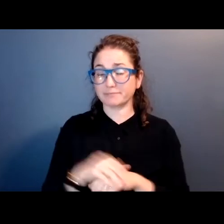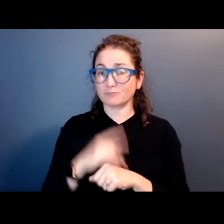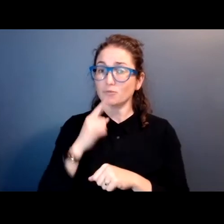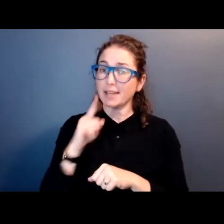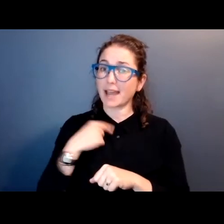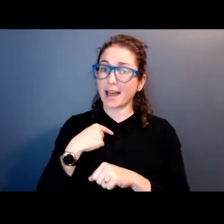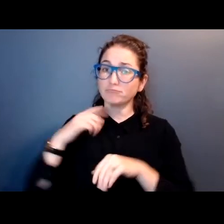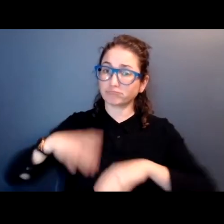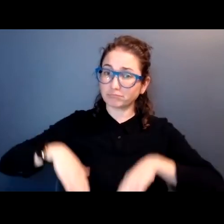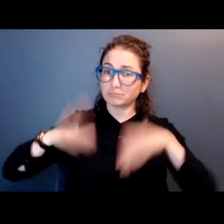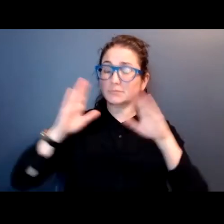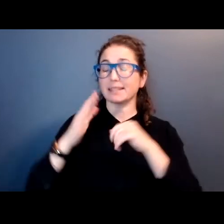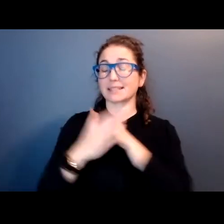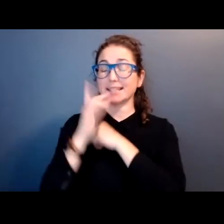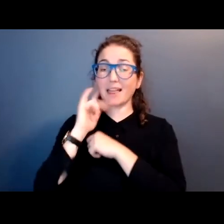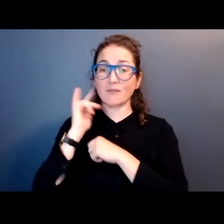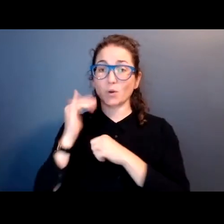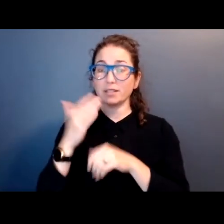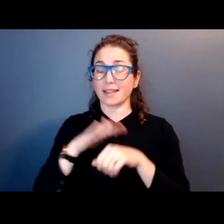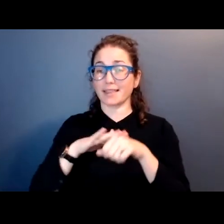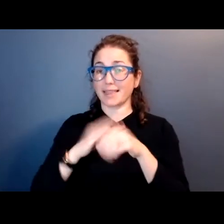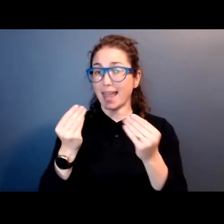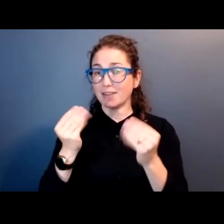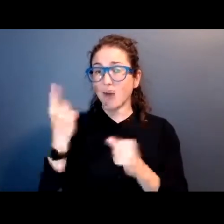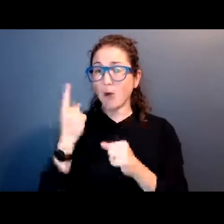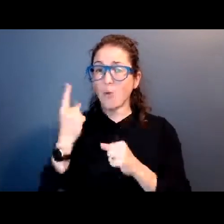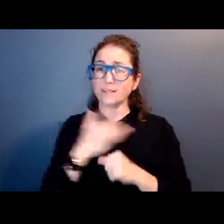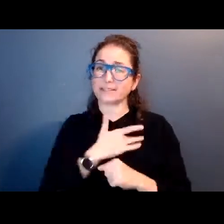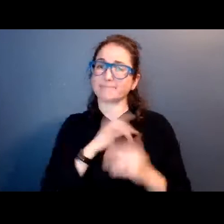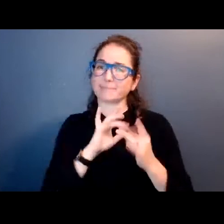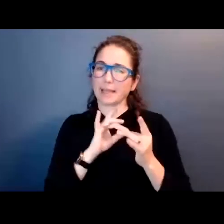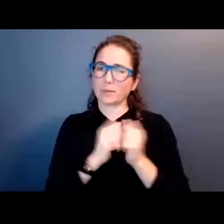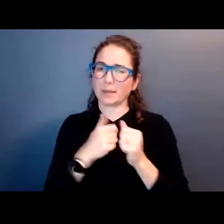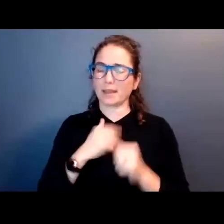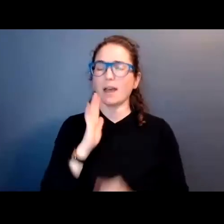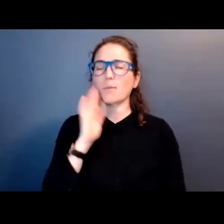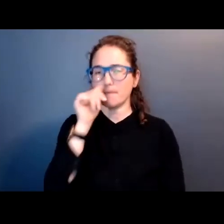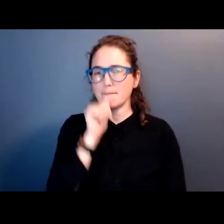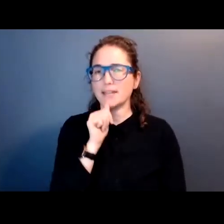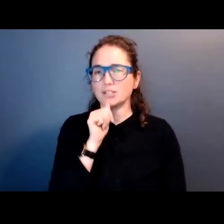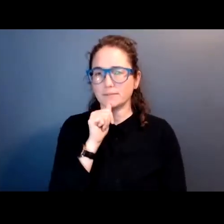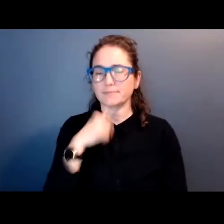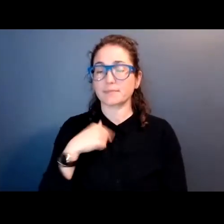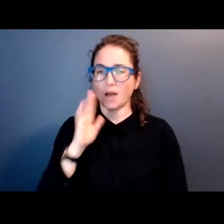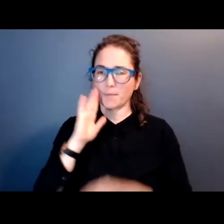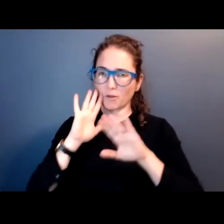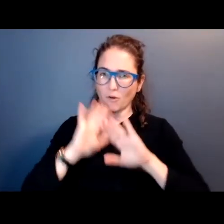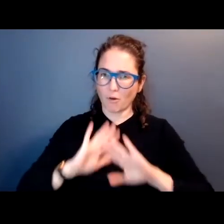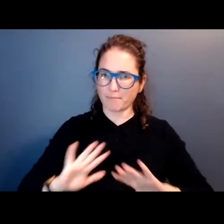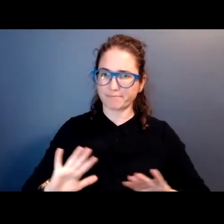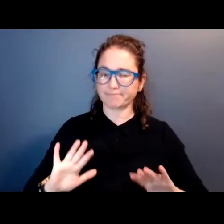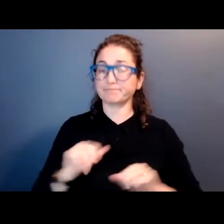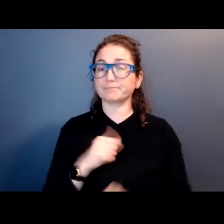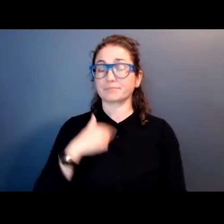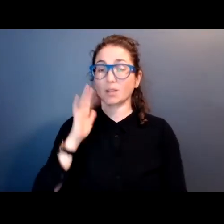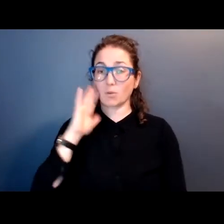California land and I it is always in me. I will be patient and I will be calm and